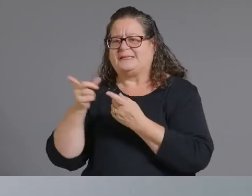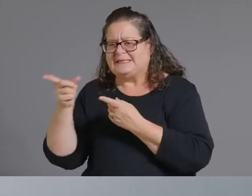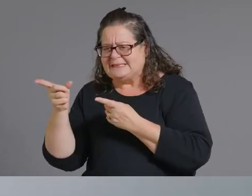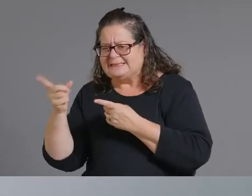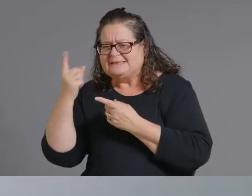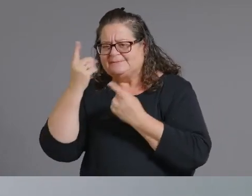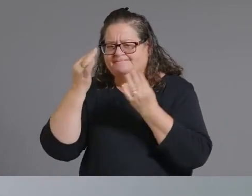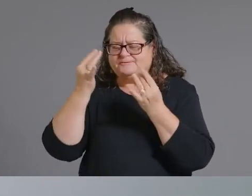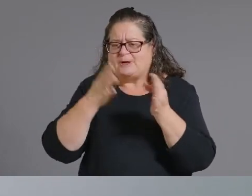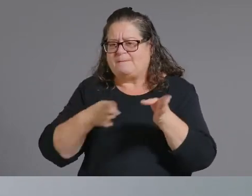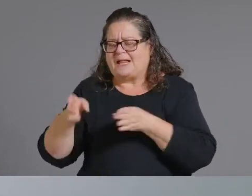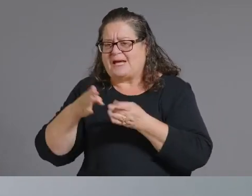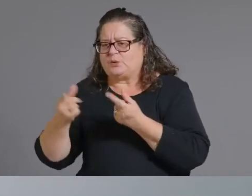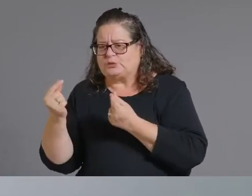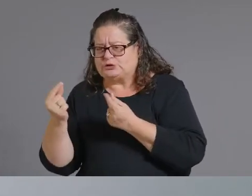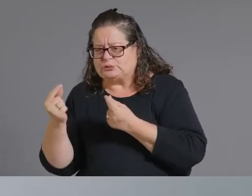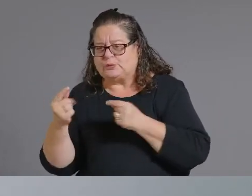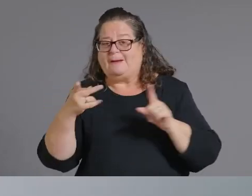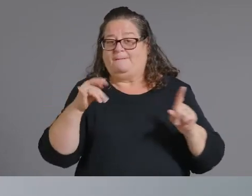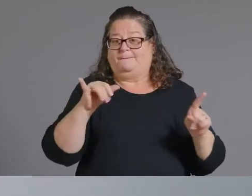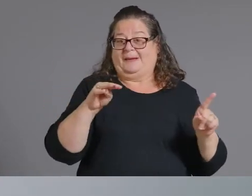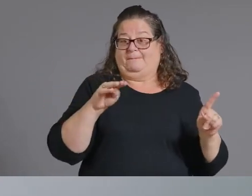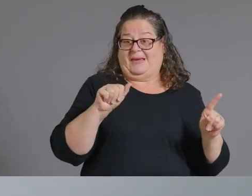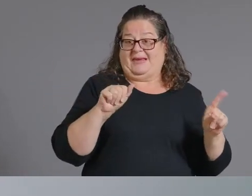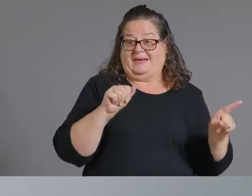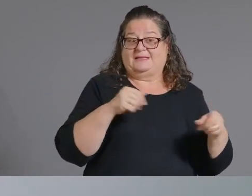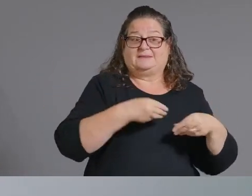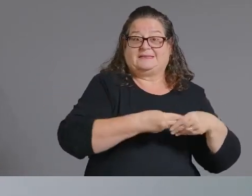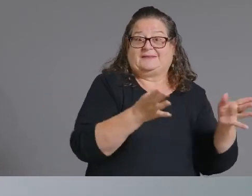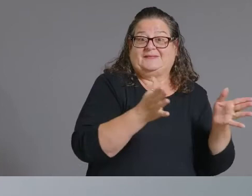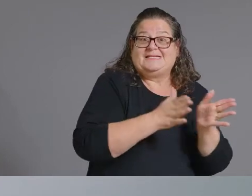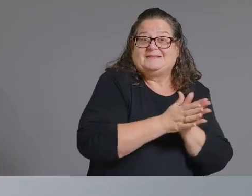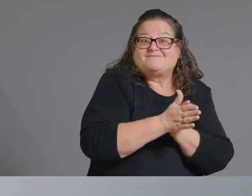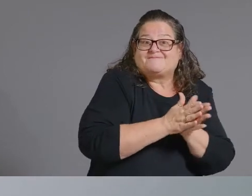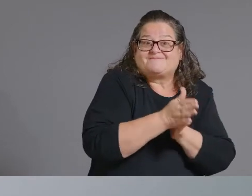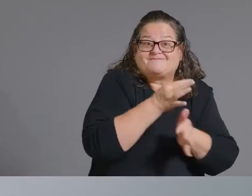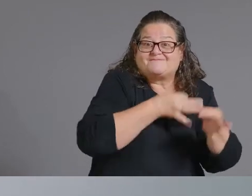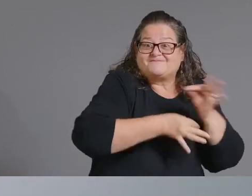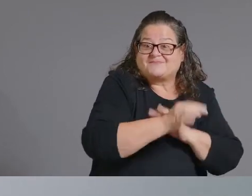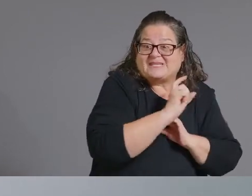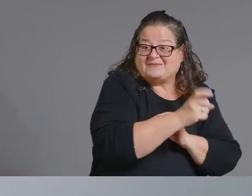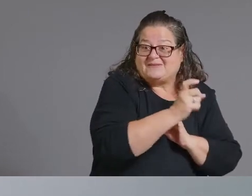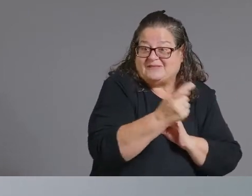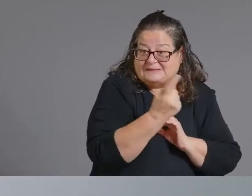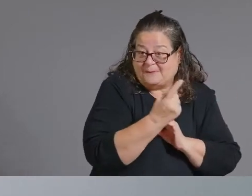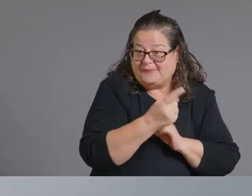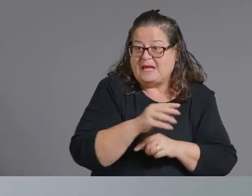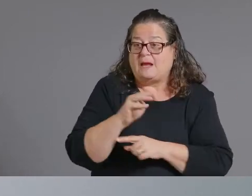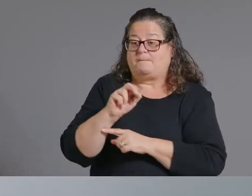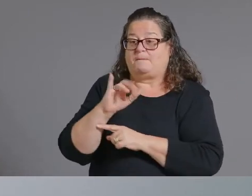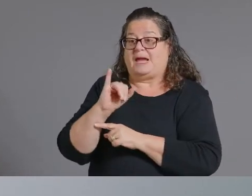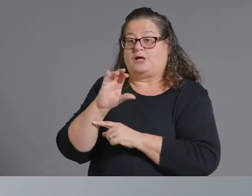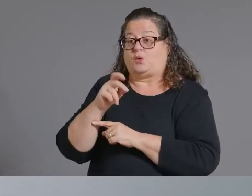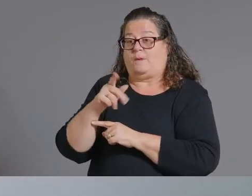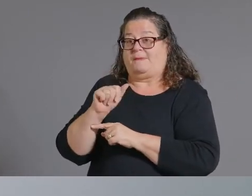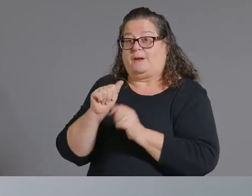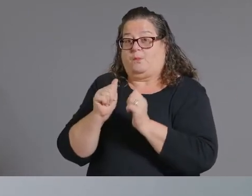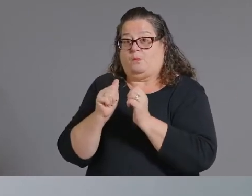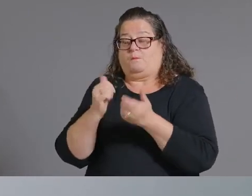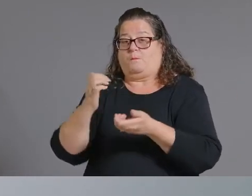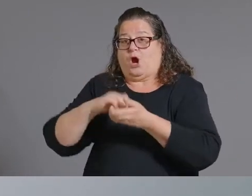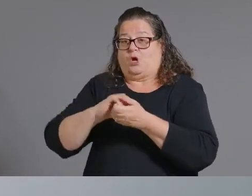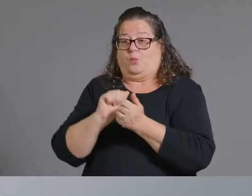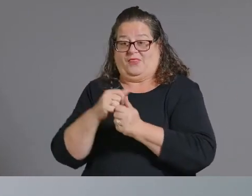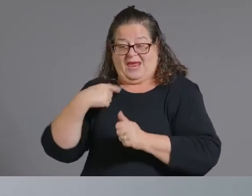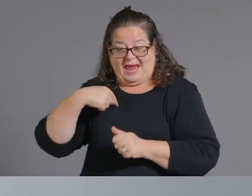incentives maricopa county has been working alongside of us with the one community initiative to increase some of those those pods